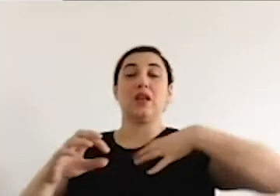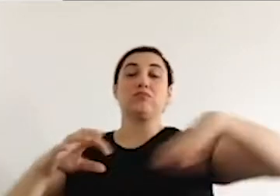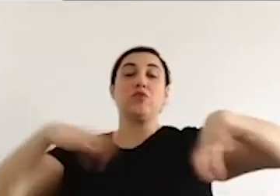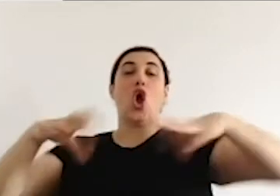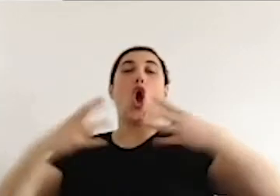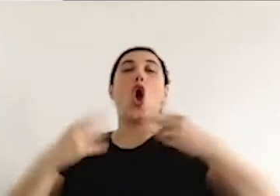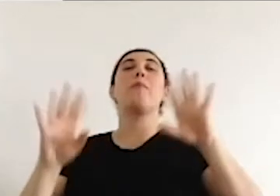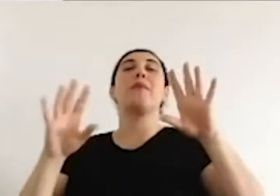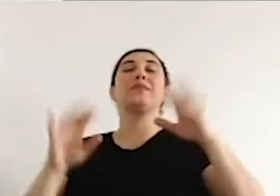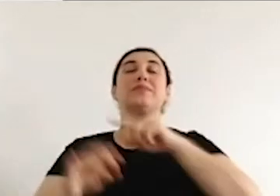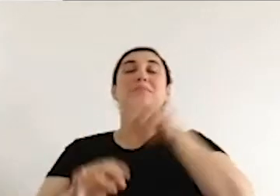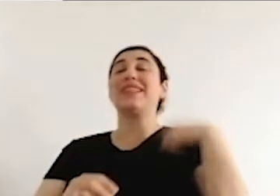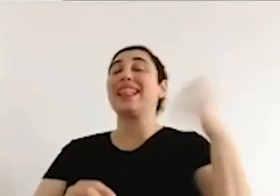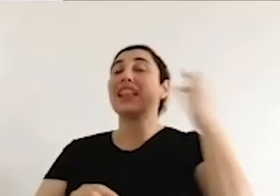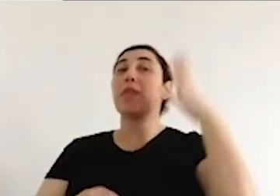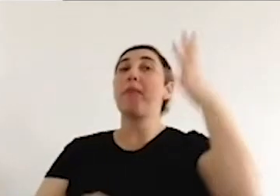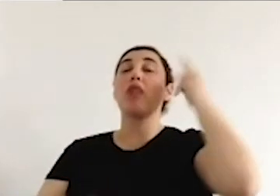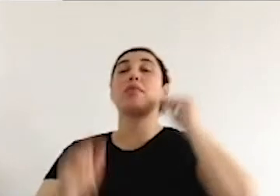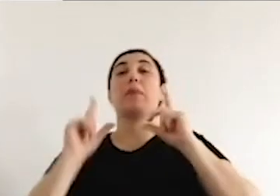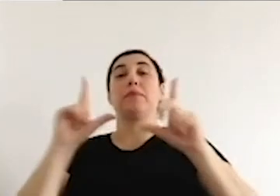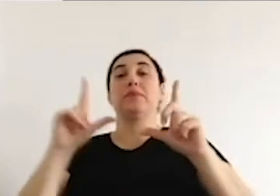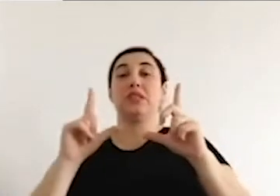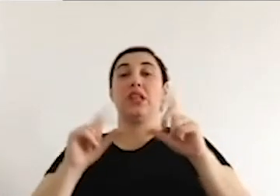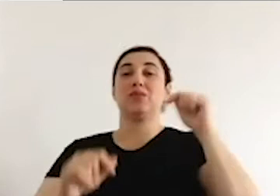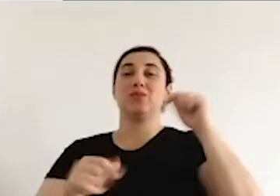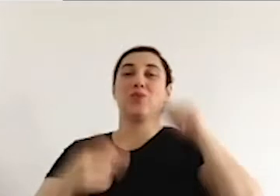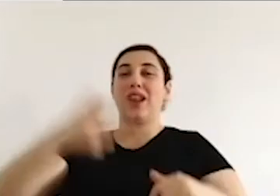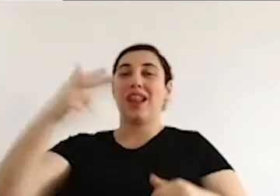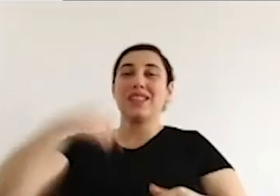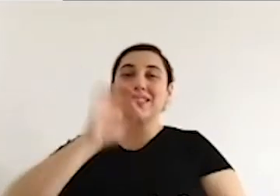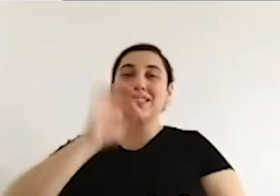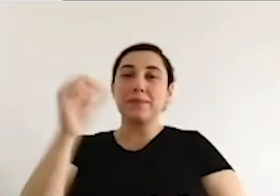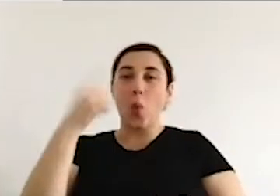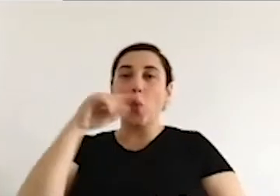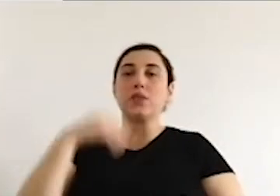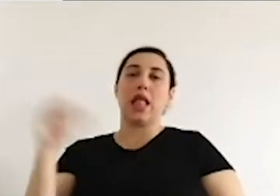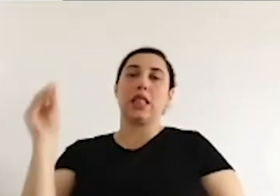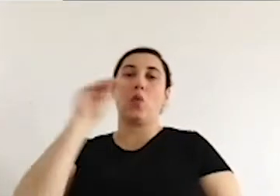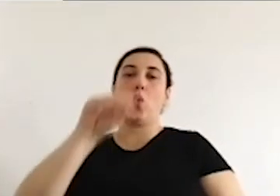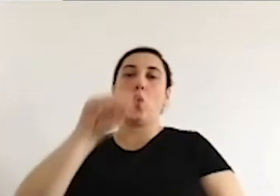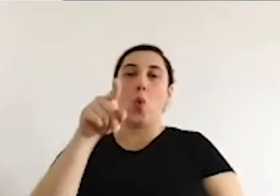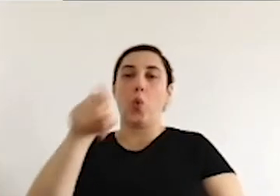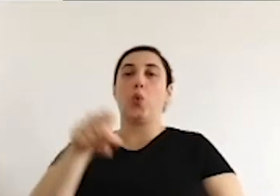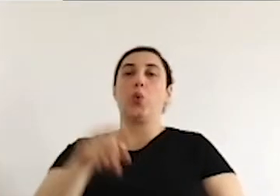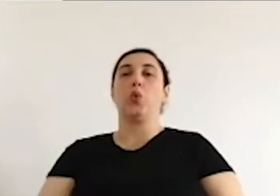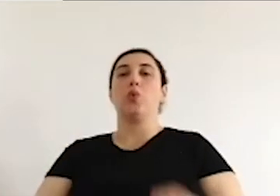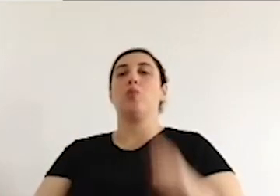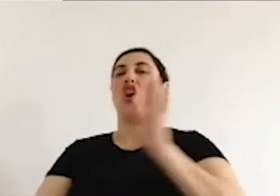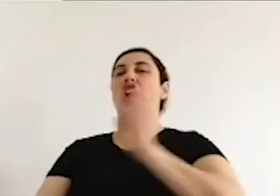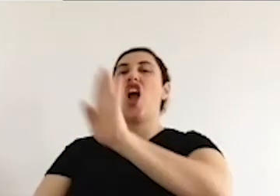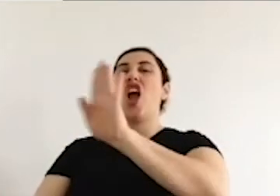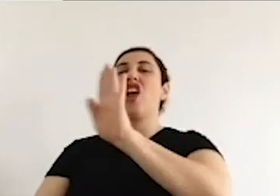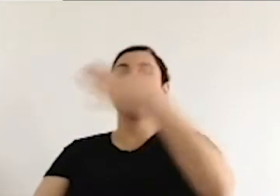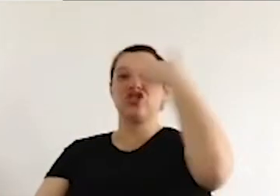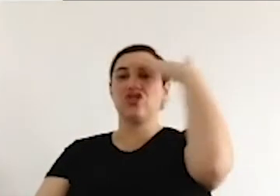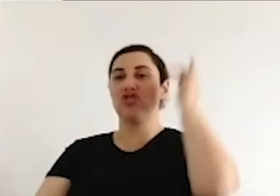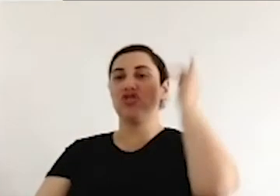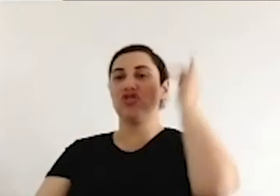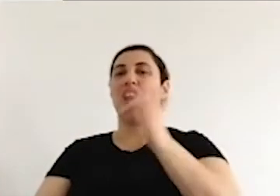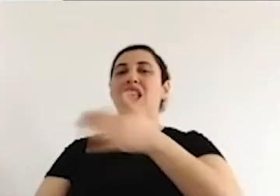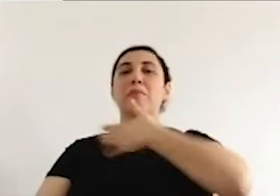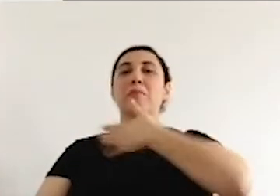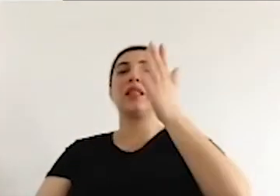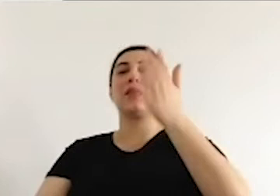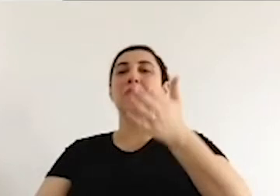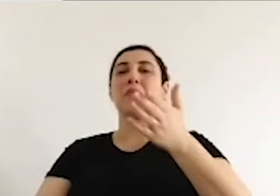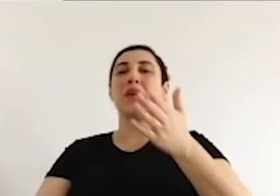But while devising these strategies, it is quite important for us not to fall in the trap of polarization. And